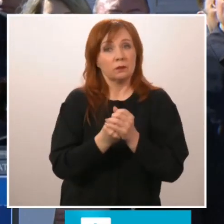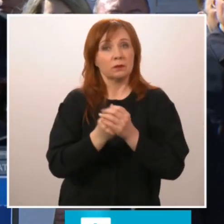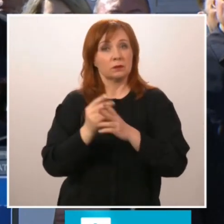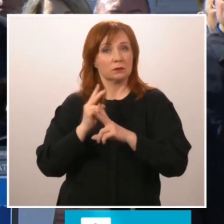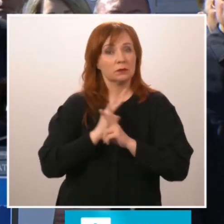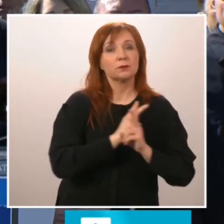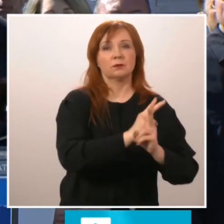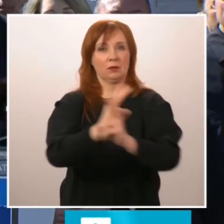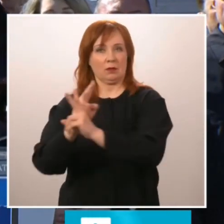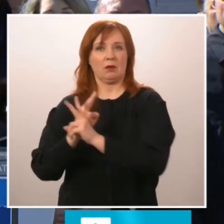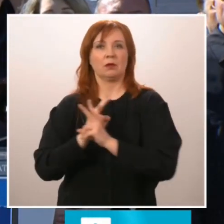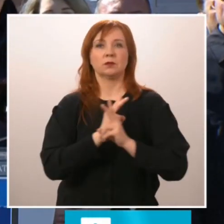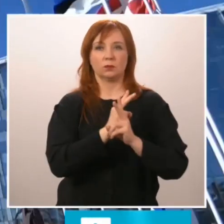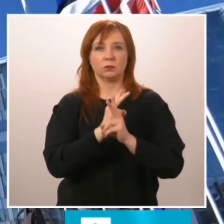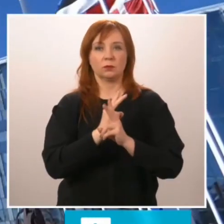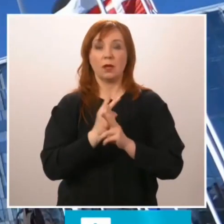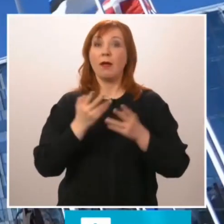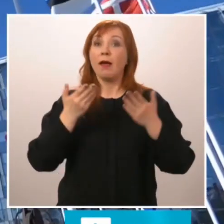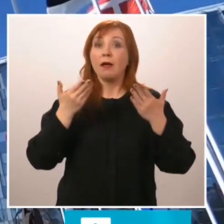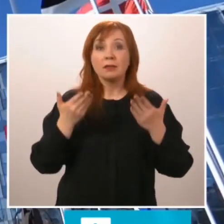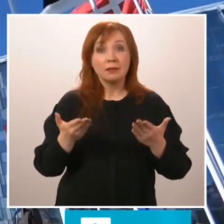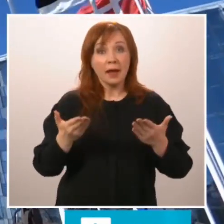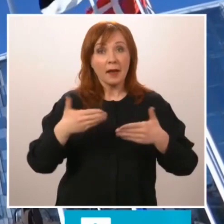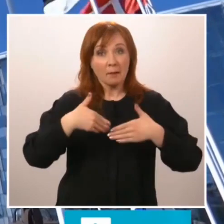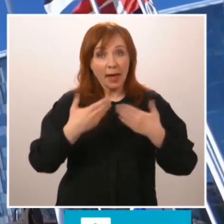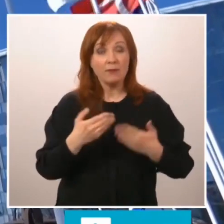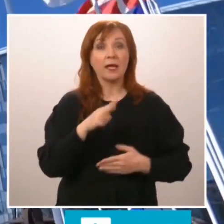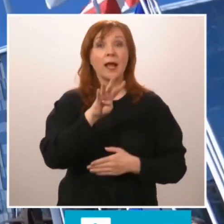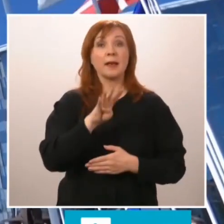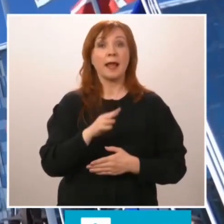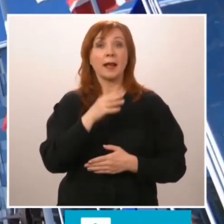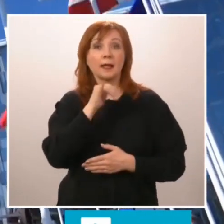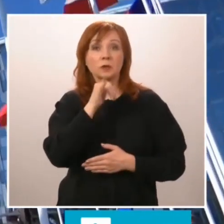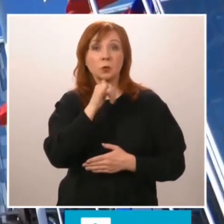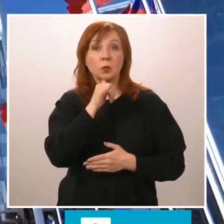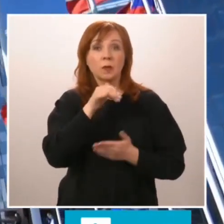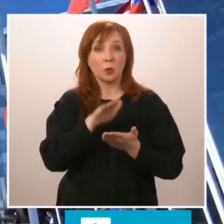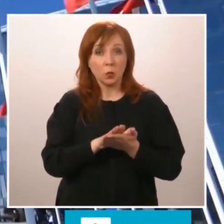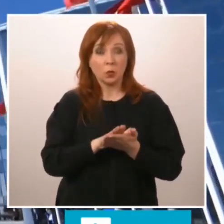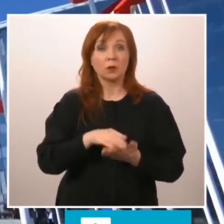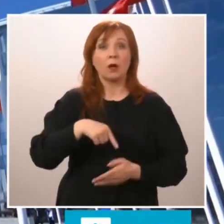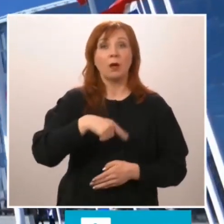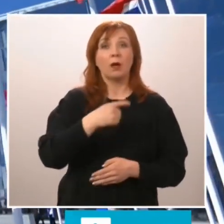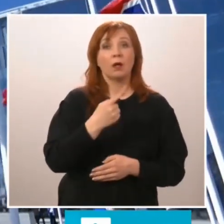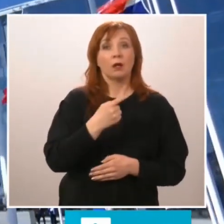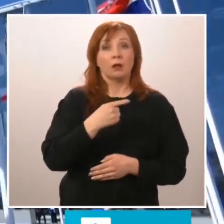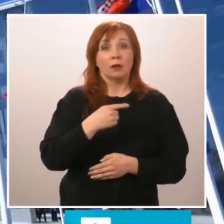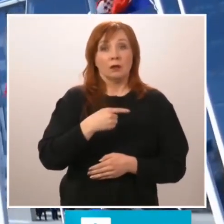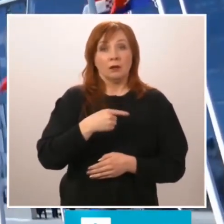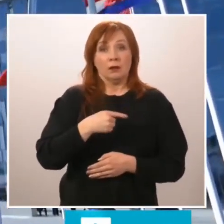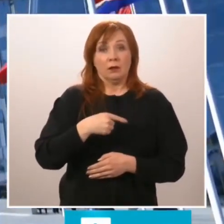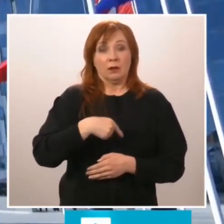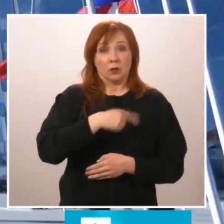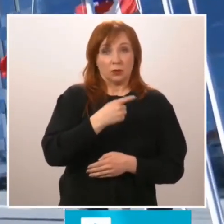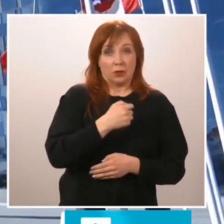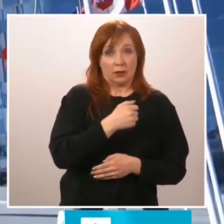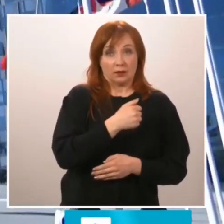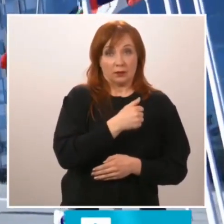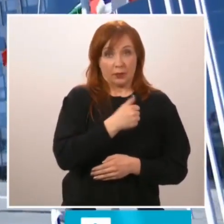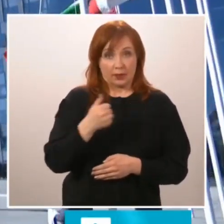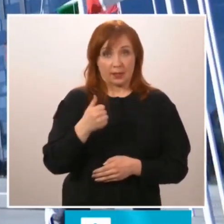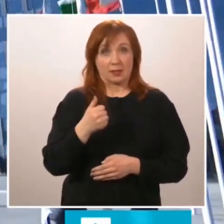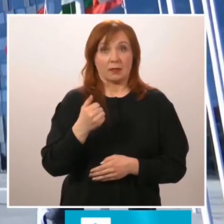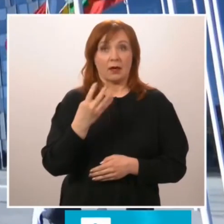On this day, on the 4th of April 1949, the Washington Treaty was